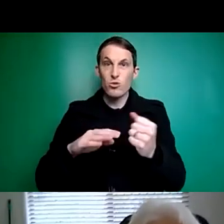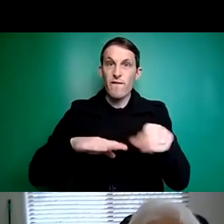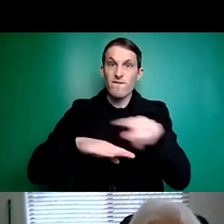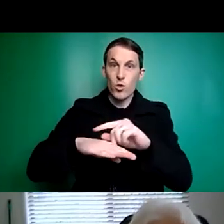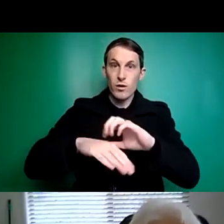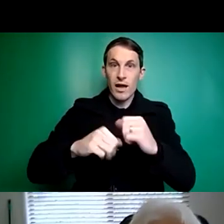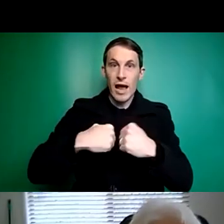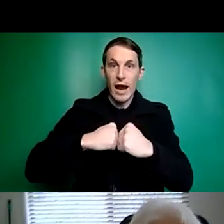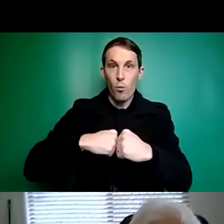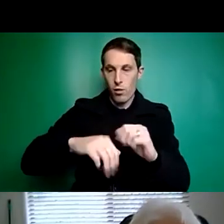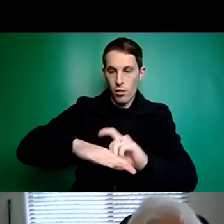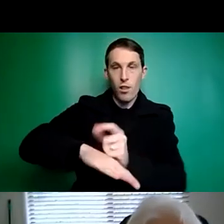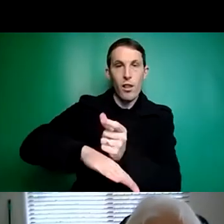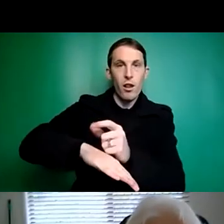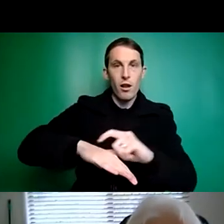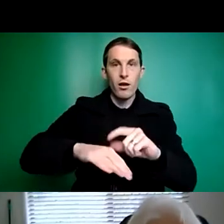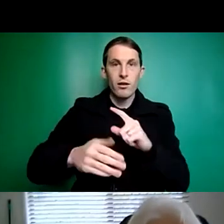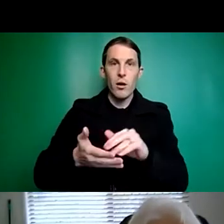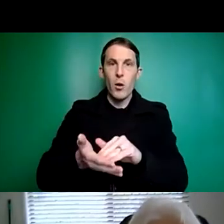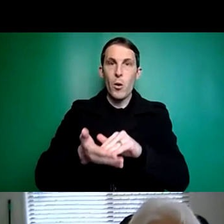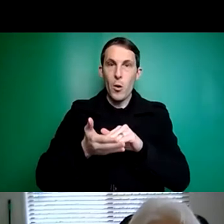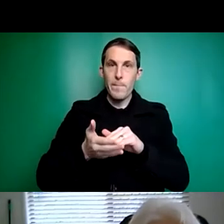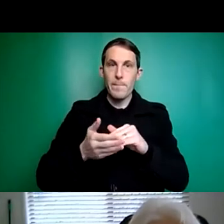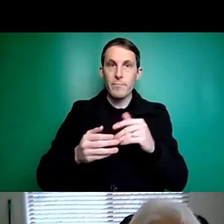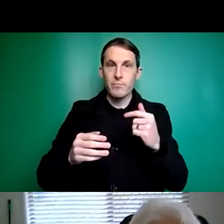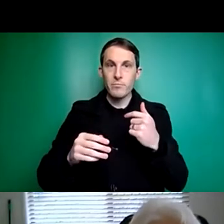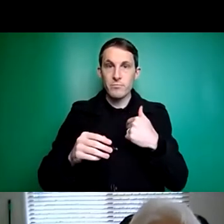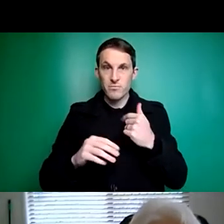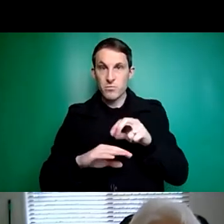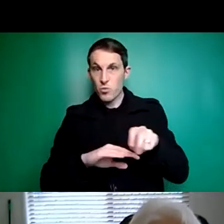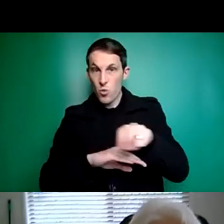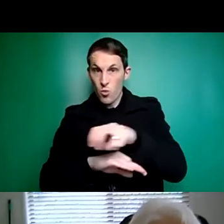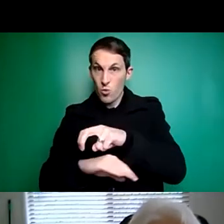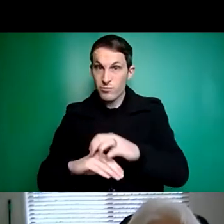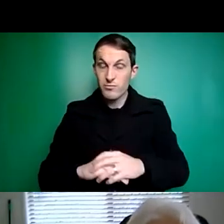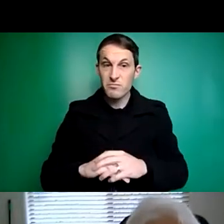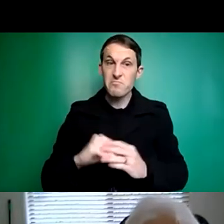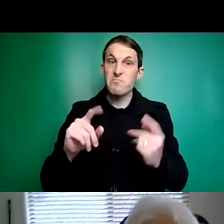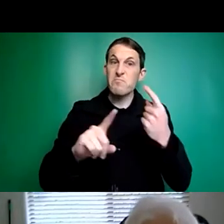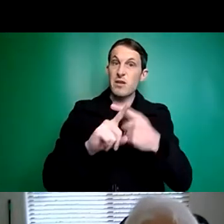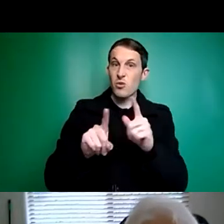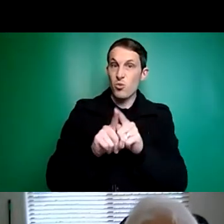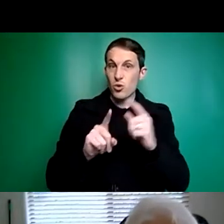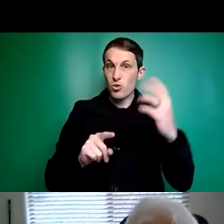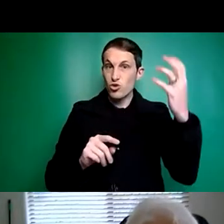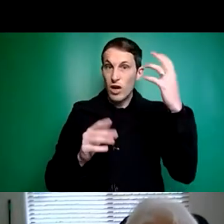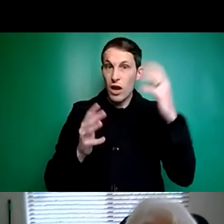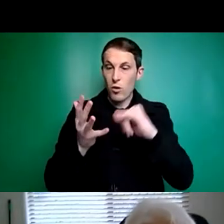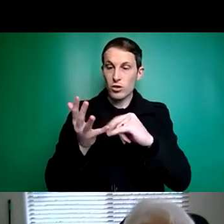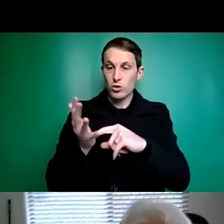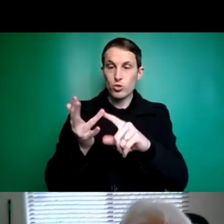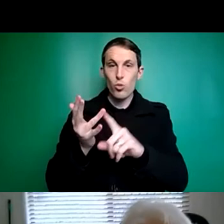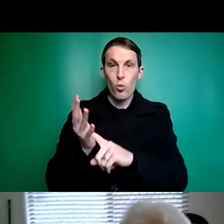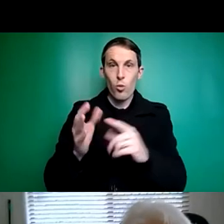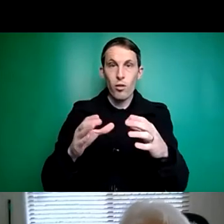my sound side to be able to walk. Basic things like a shower stool so I can practice safe